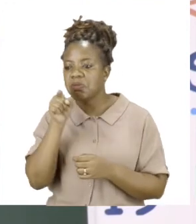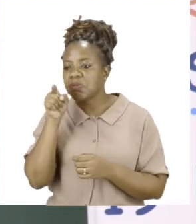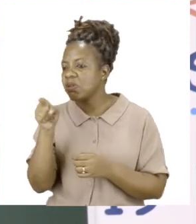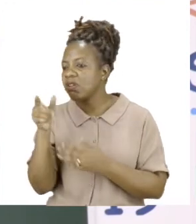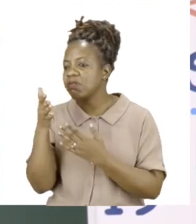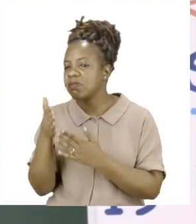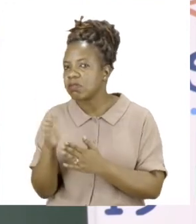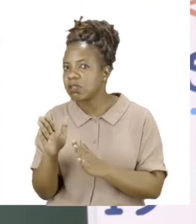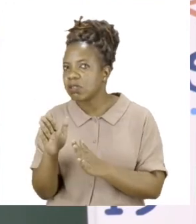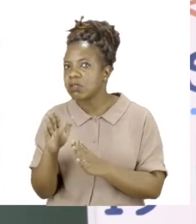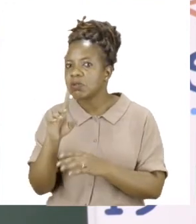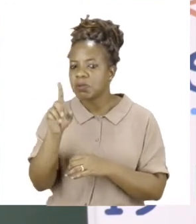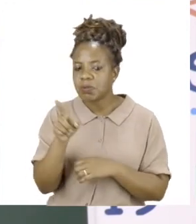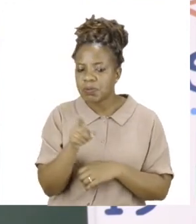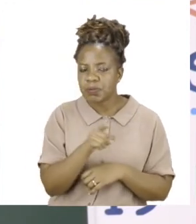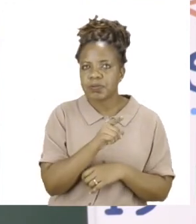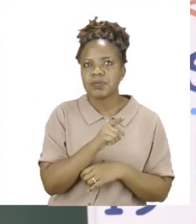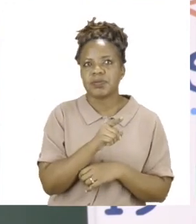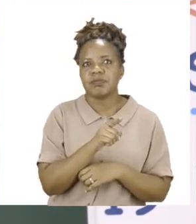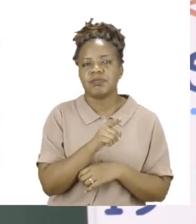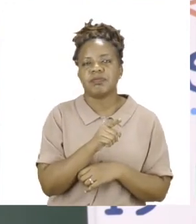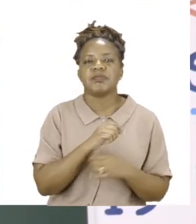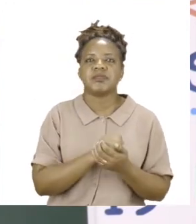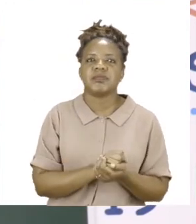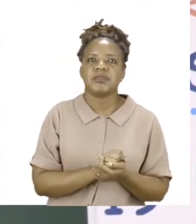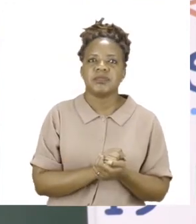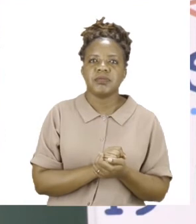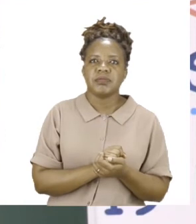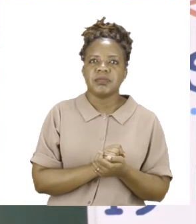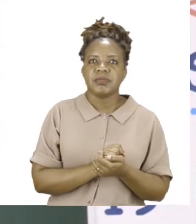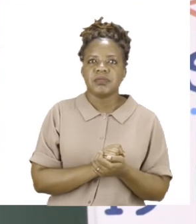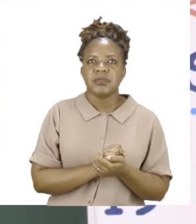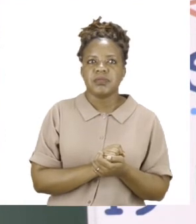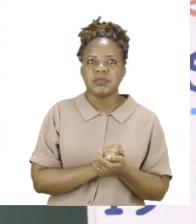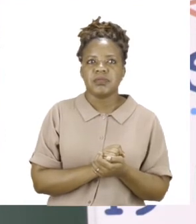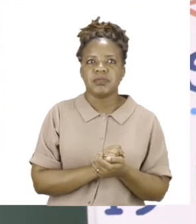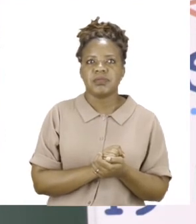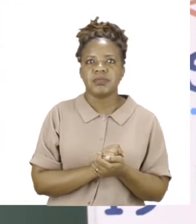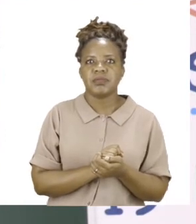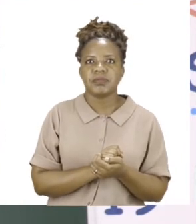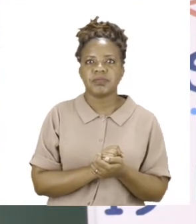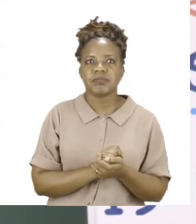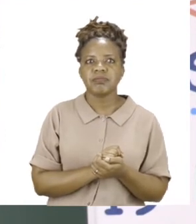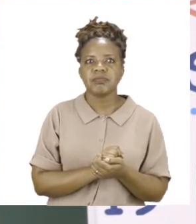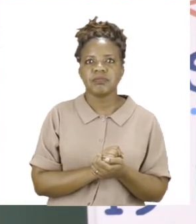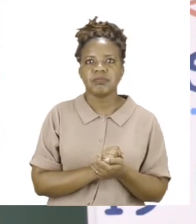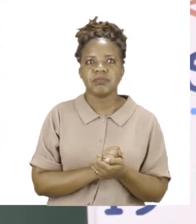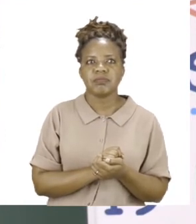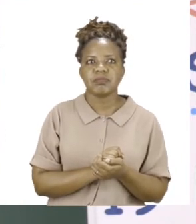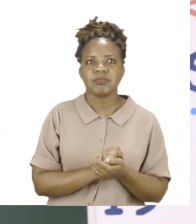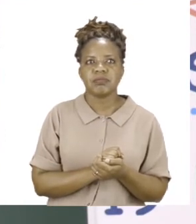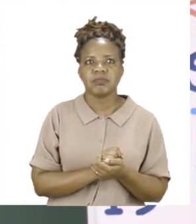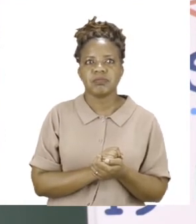have space again. So I need to go to the new line. And instead of saying a, I'm going to